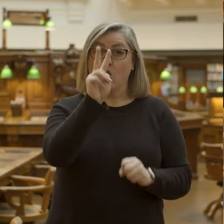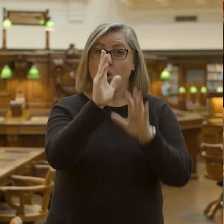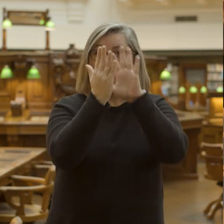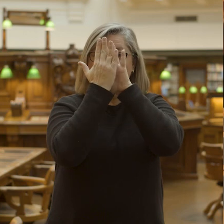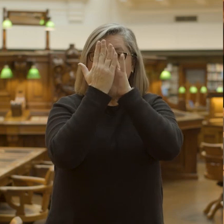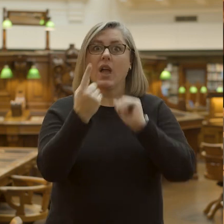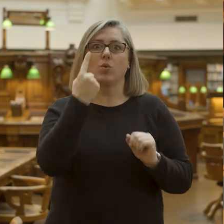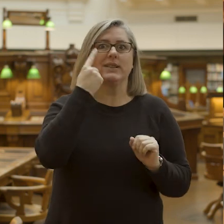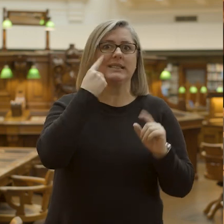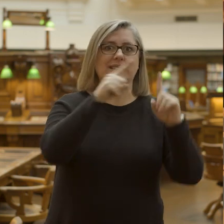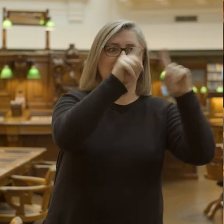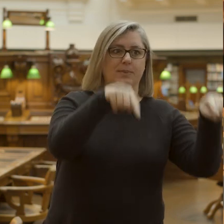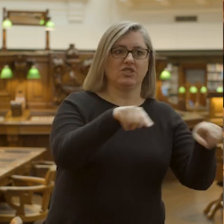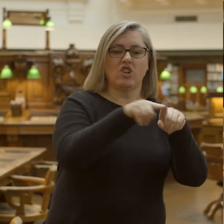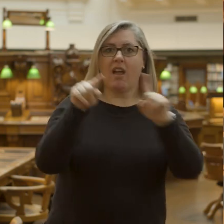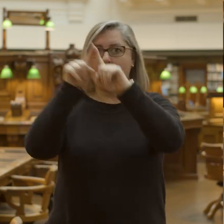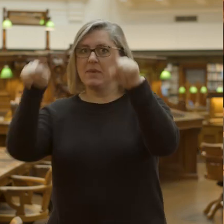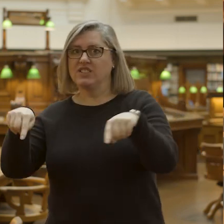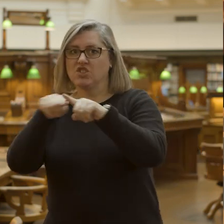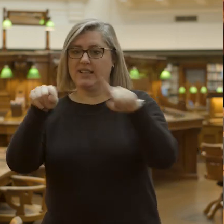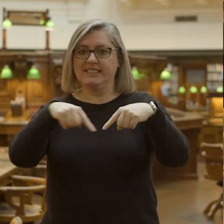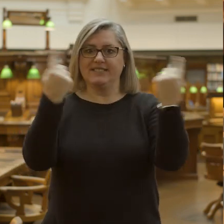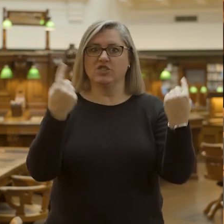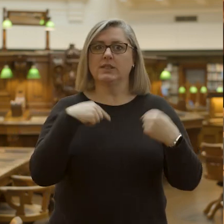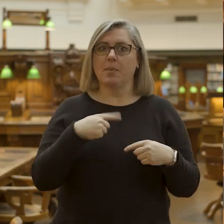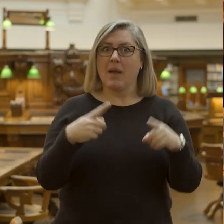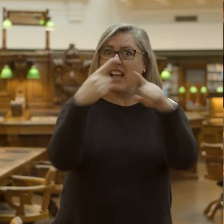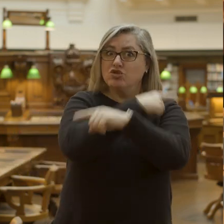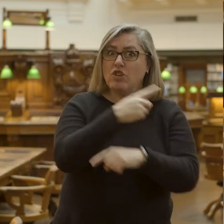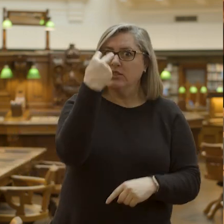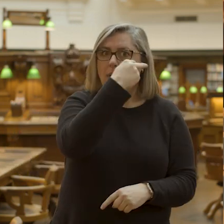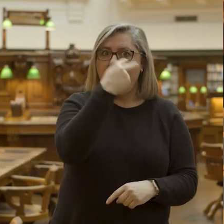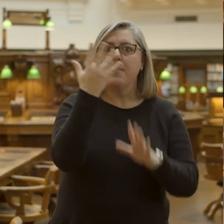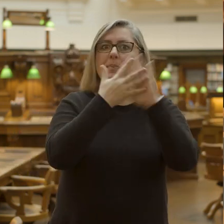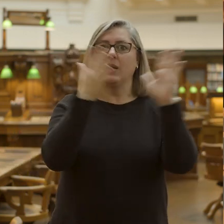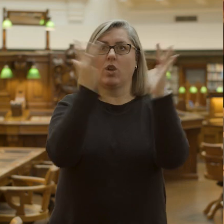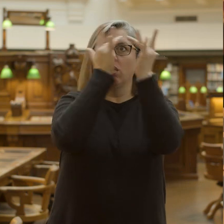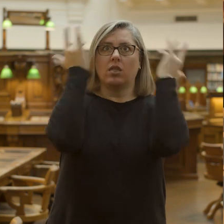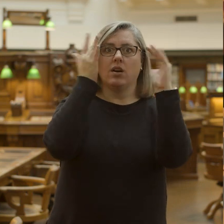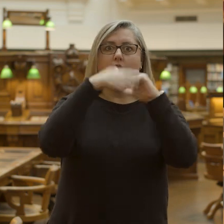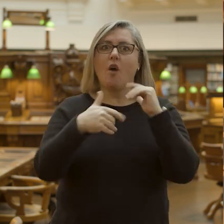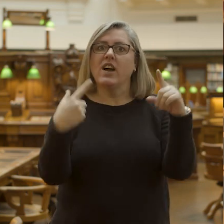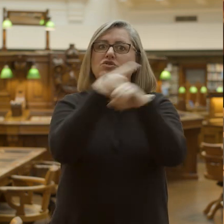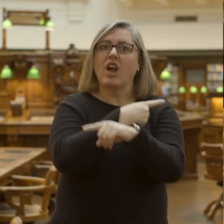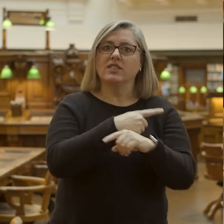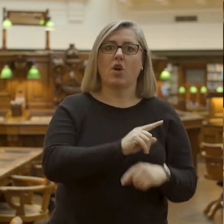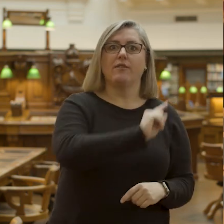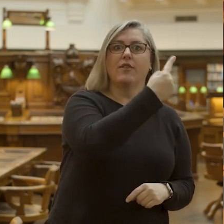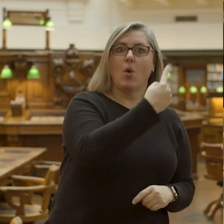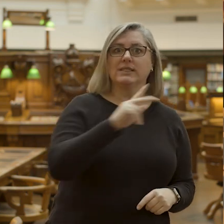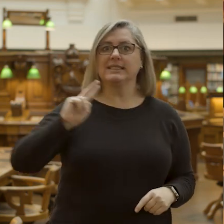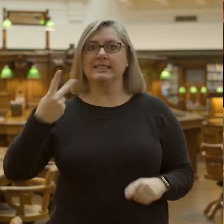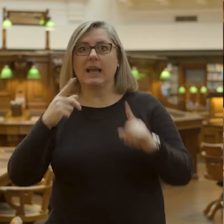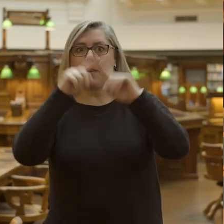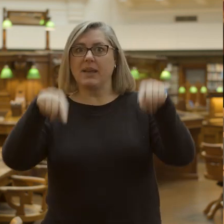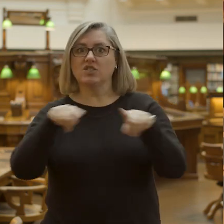actually two different pictures. But because of change blindness, we don't notice the change between the first and